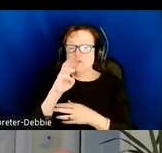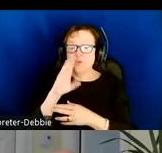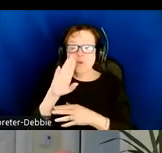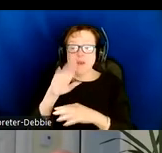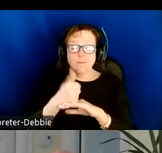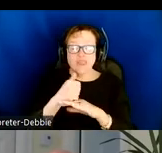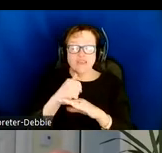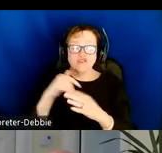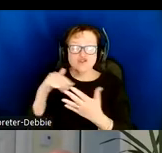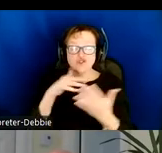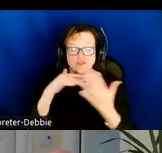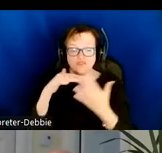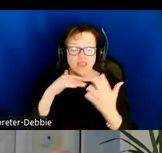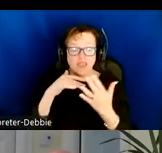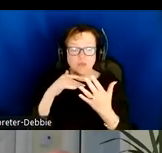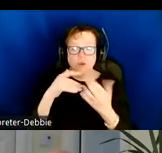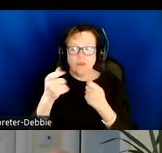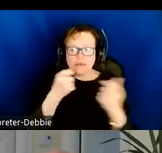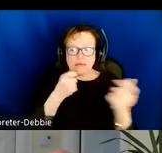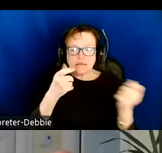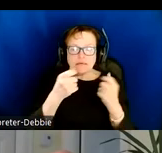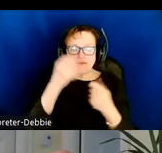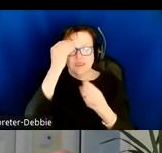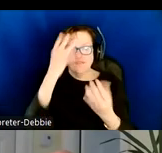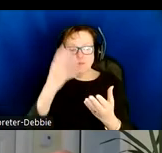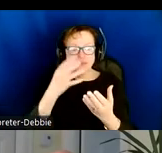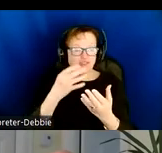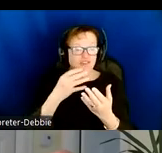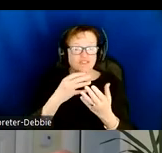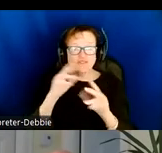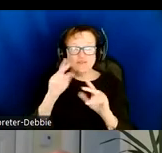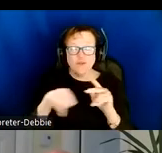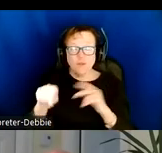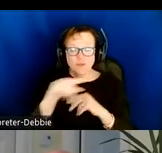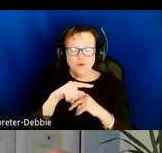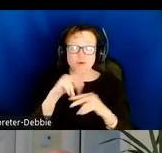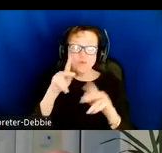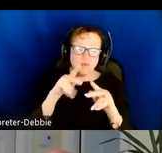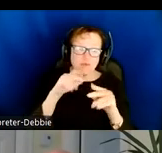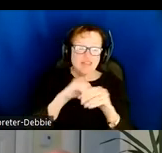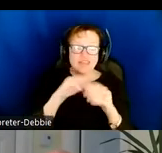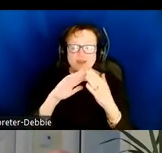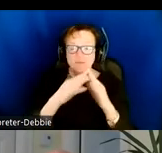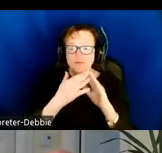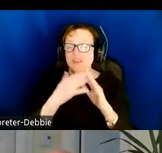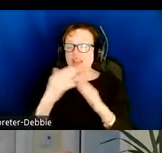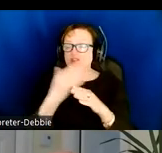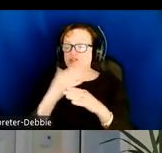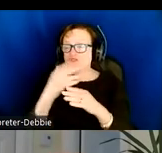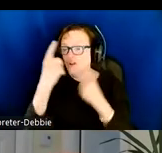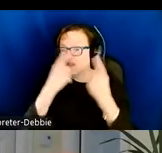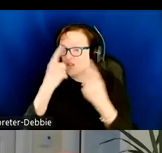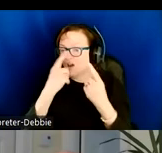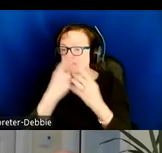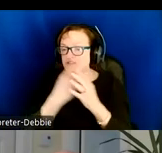survey where we solicit information from would-be participants and members of the community who'd like to share with us their thoughts. And we